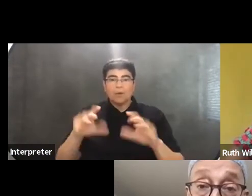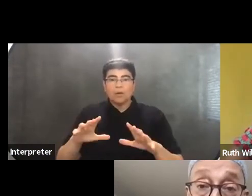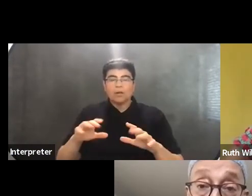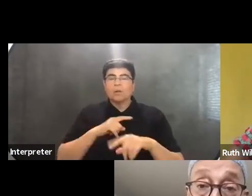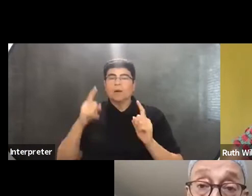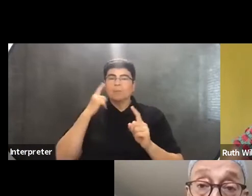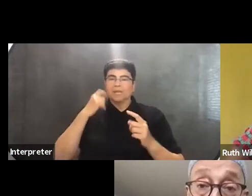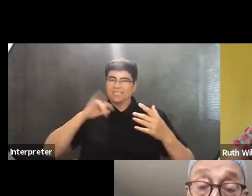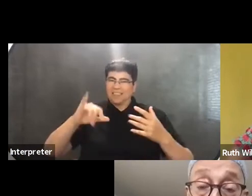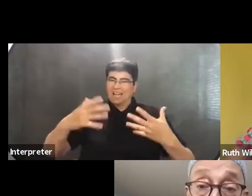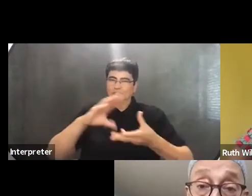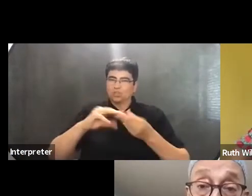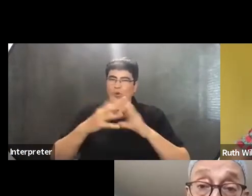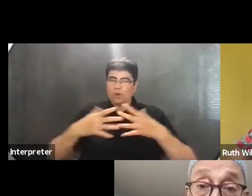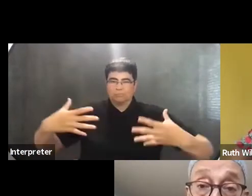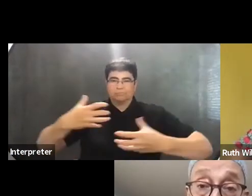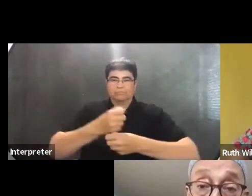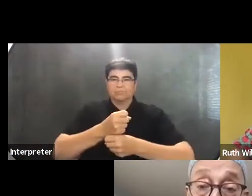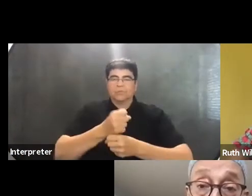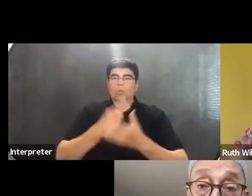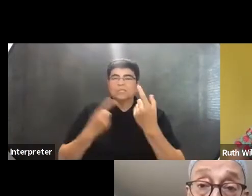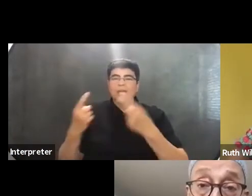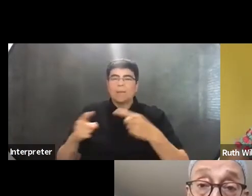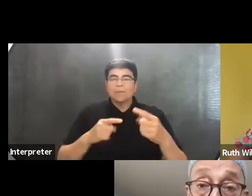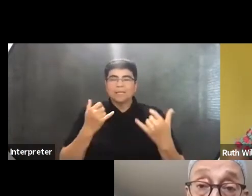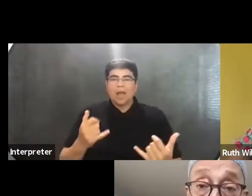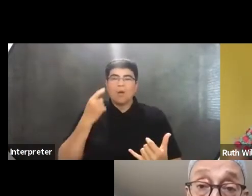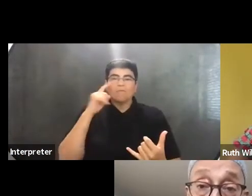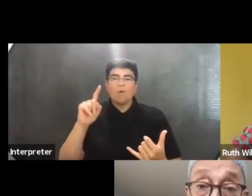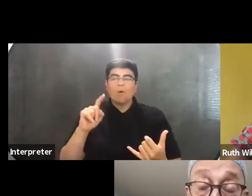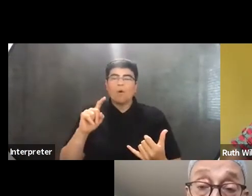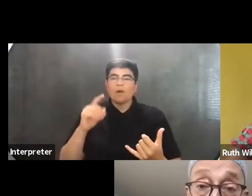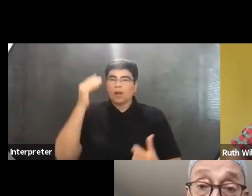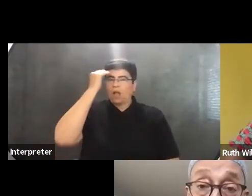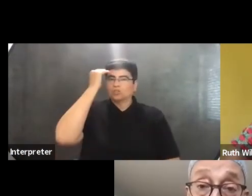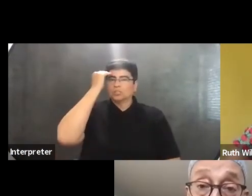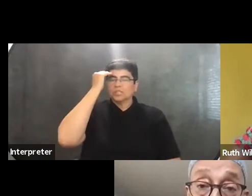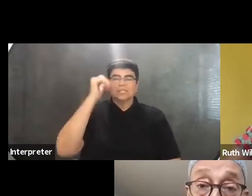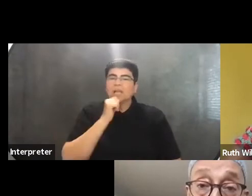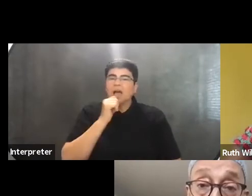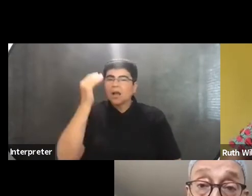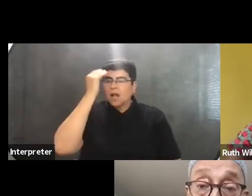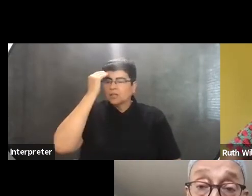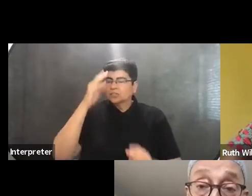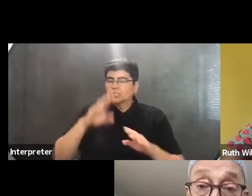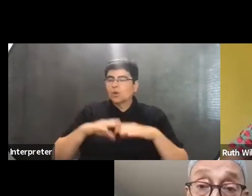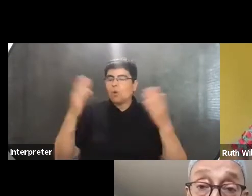compressed story of what I think is happening now in terms of consciousness. It's not consciousness opening